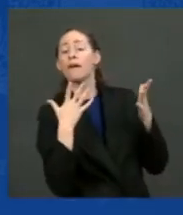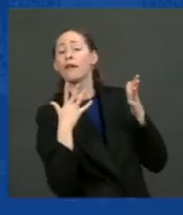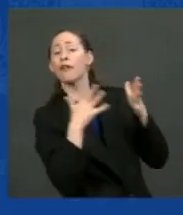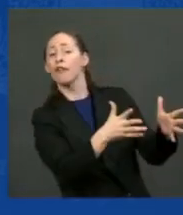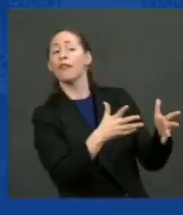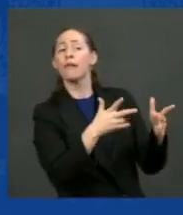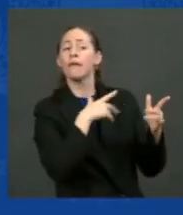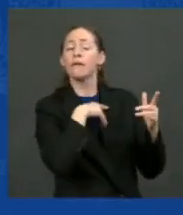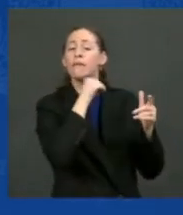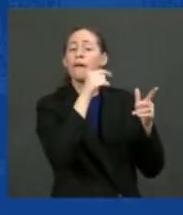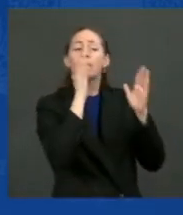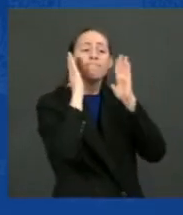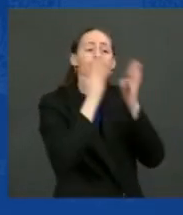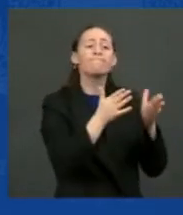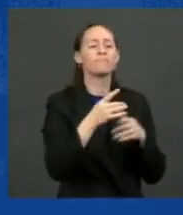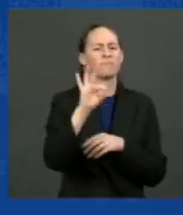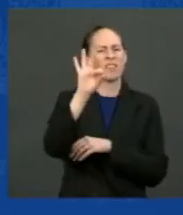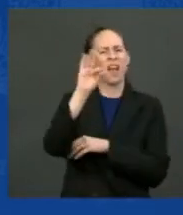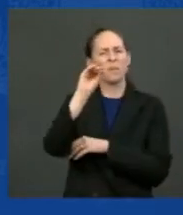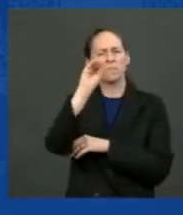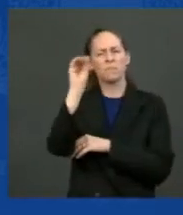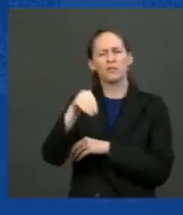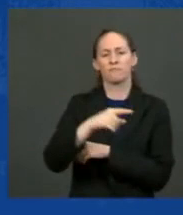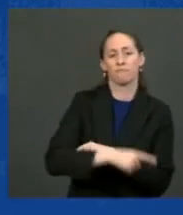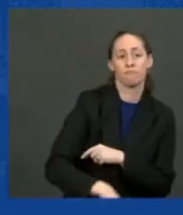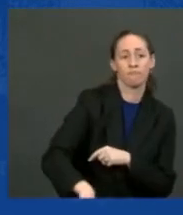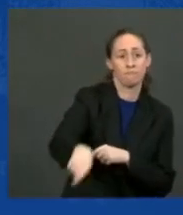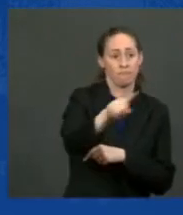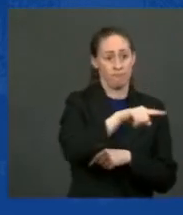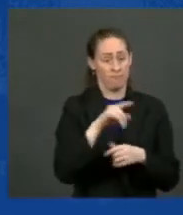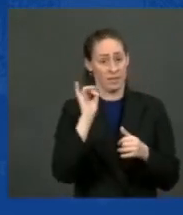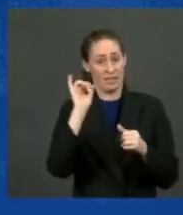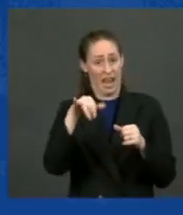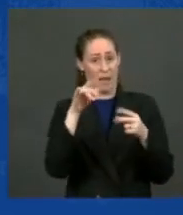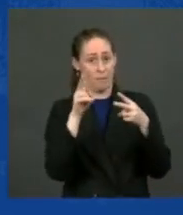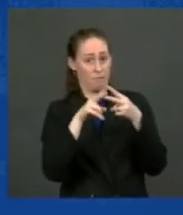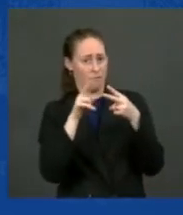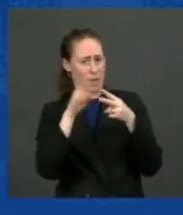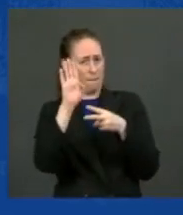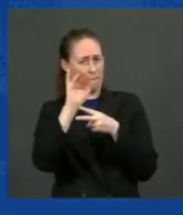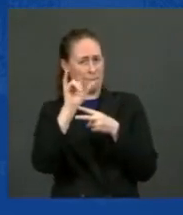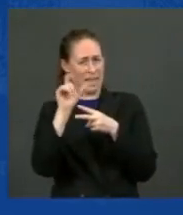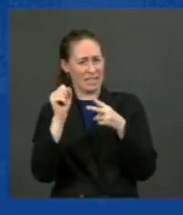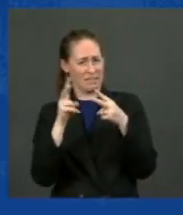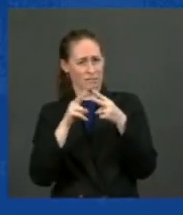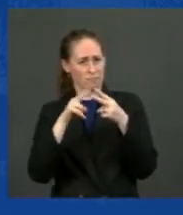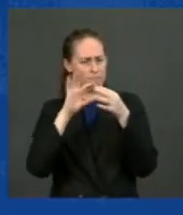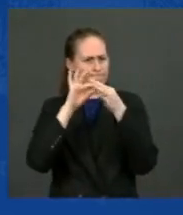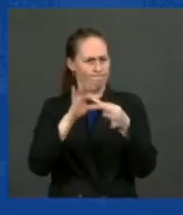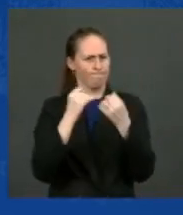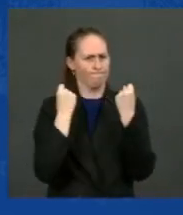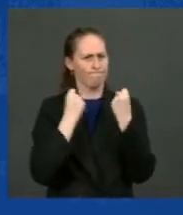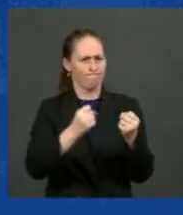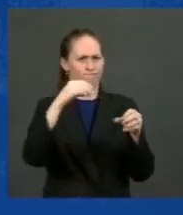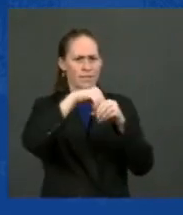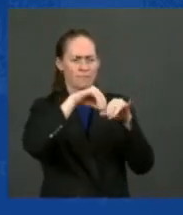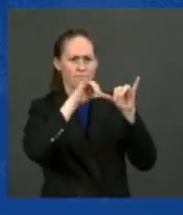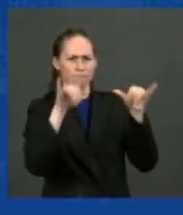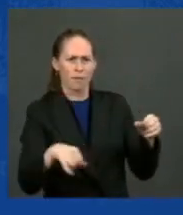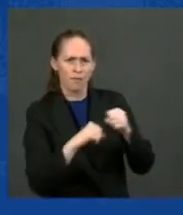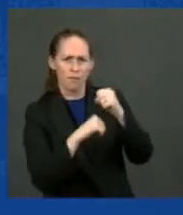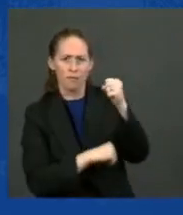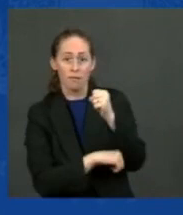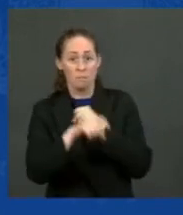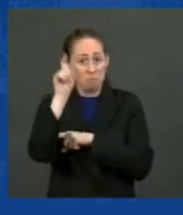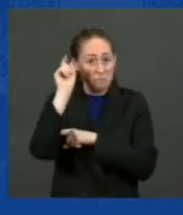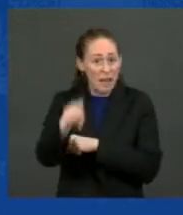percent of the jobs in this bill, these bills, in my infrastructure plan, don't require a four year college degree.